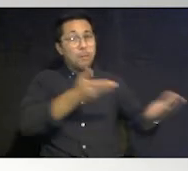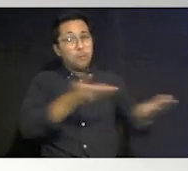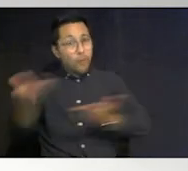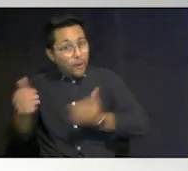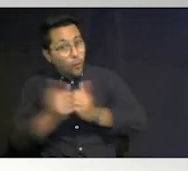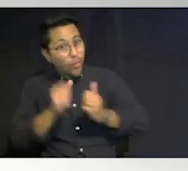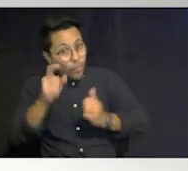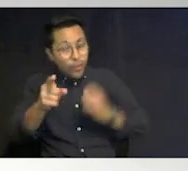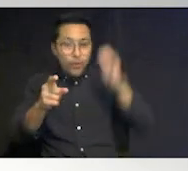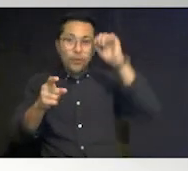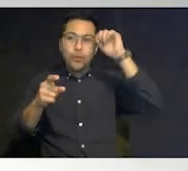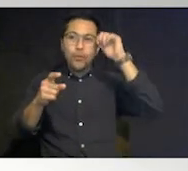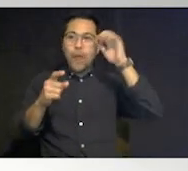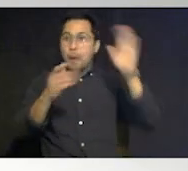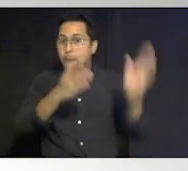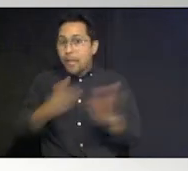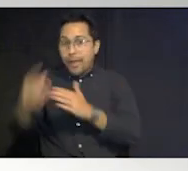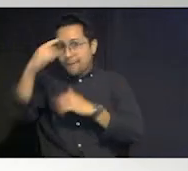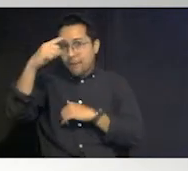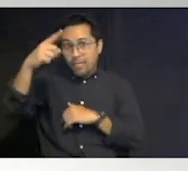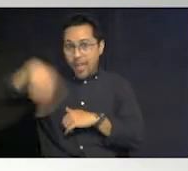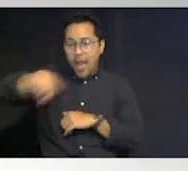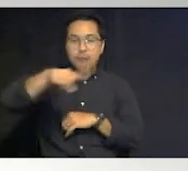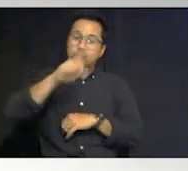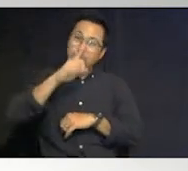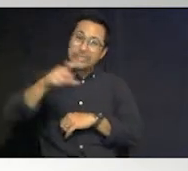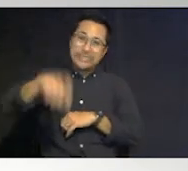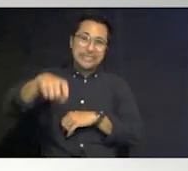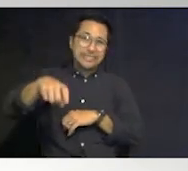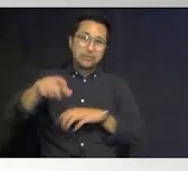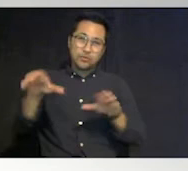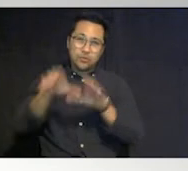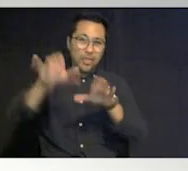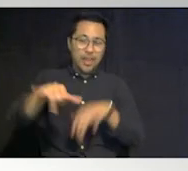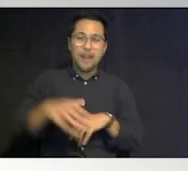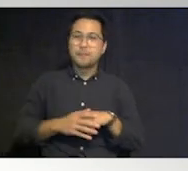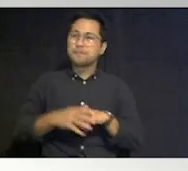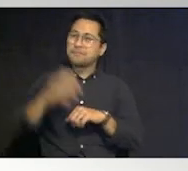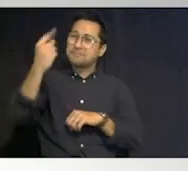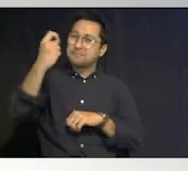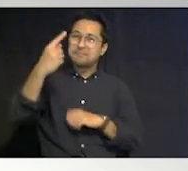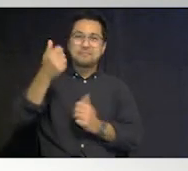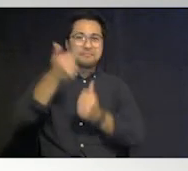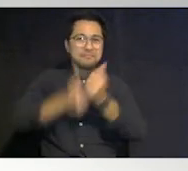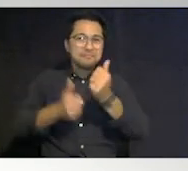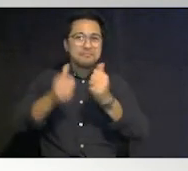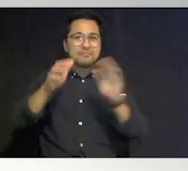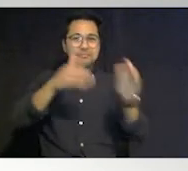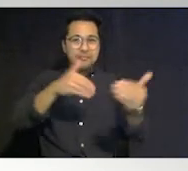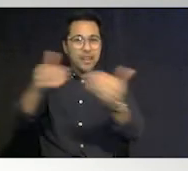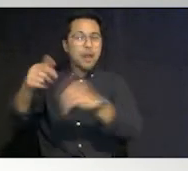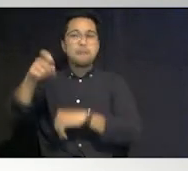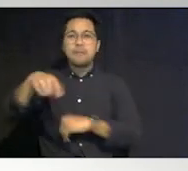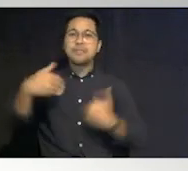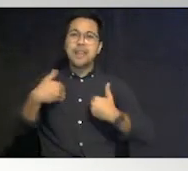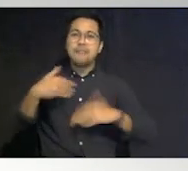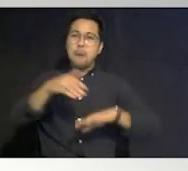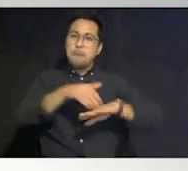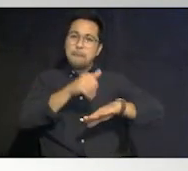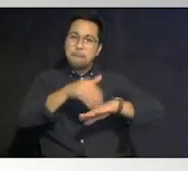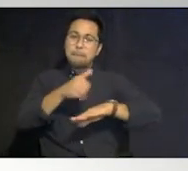can plan for them um you really need to do that every county has to have a pet shelter plan